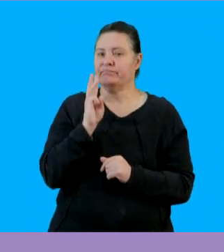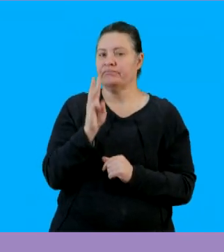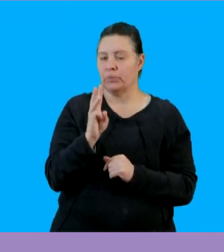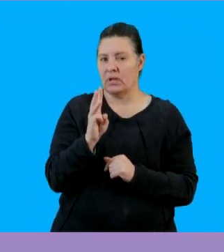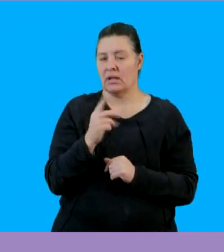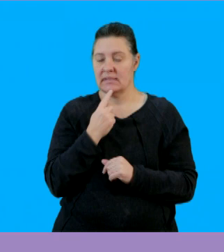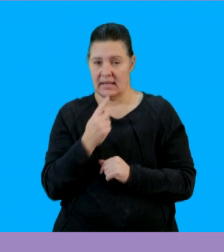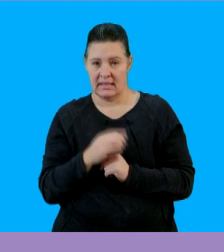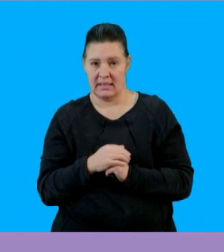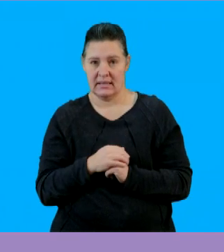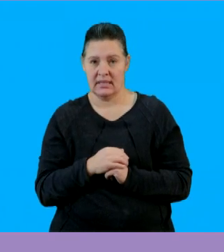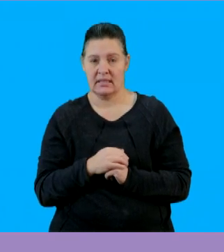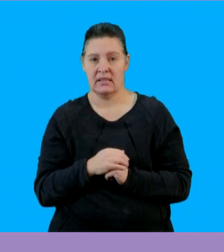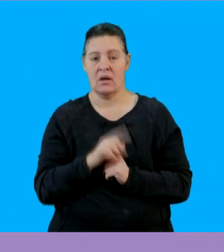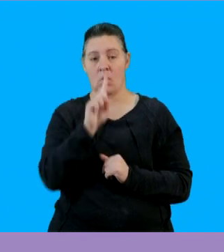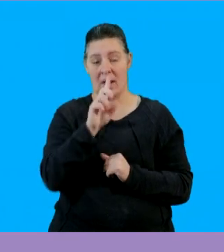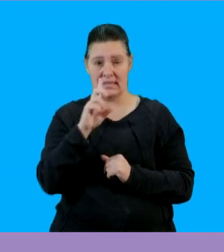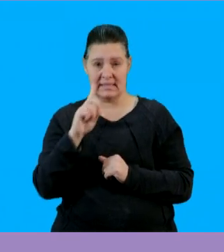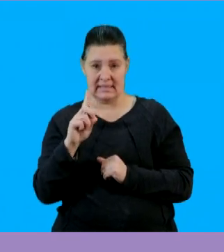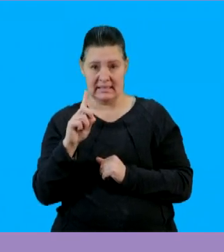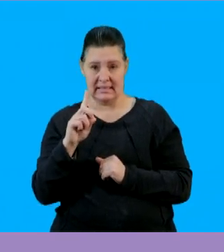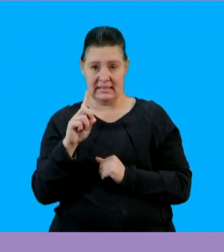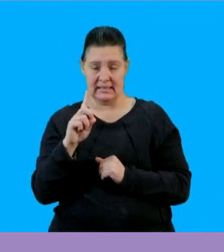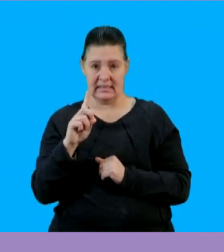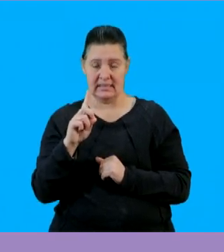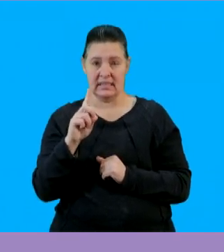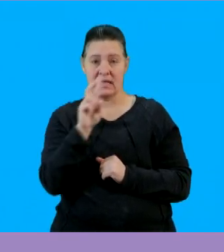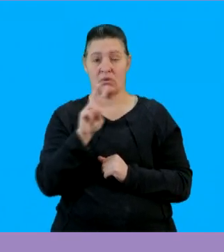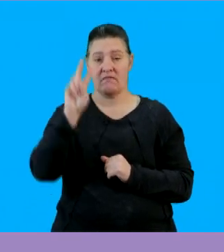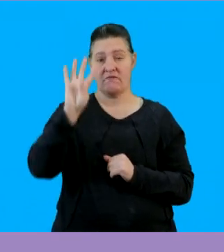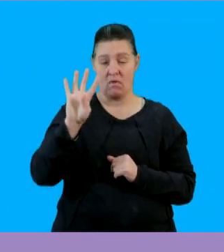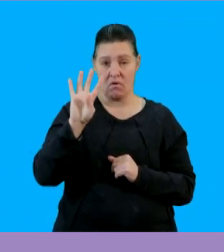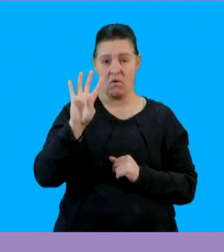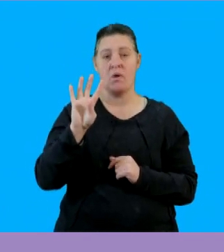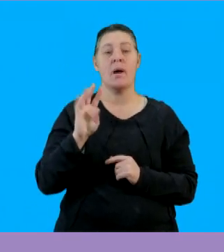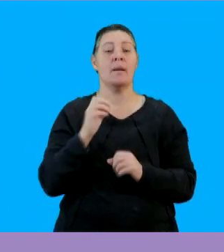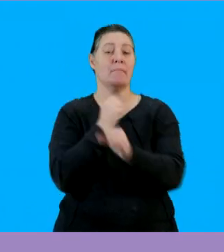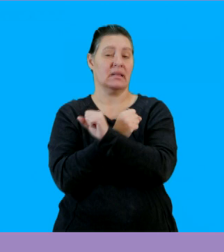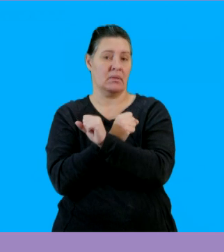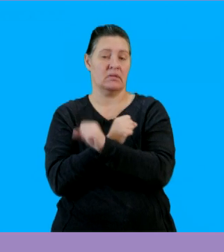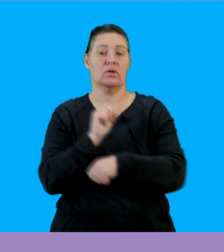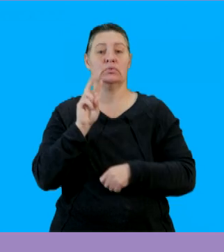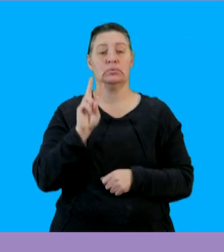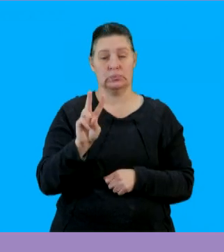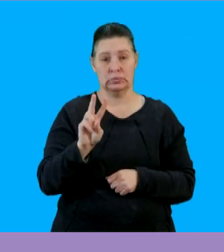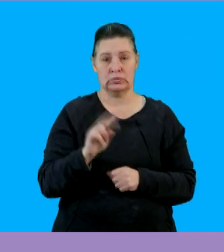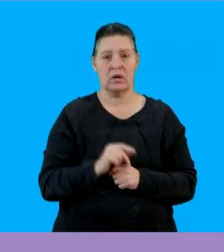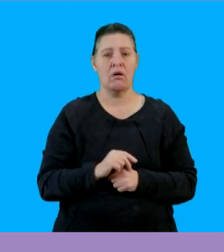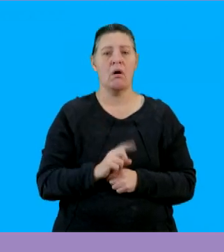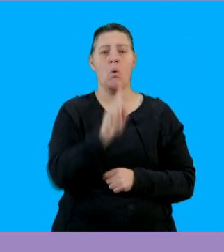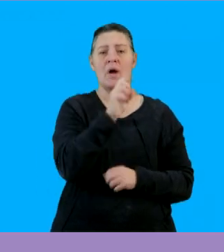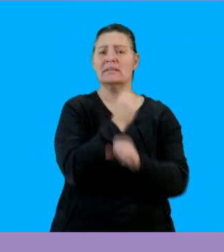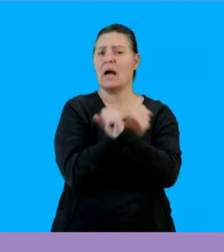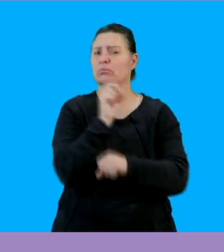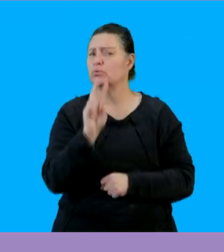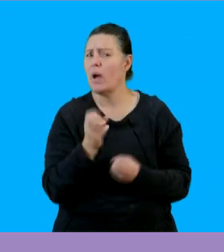going to we are going to say that 1 d exponent 4 multiplied by 2